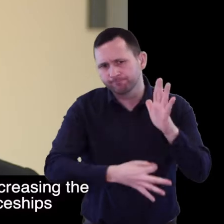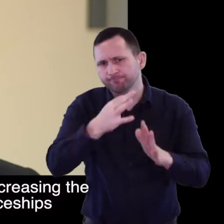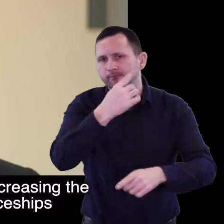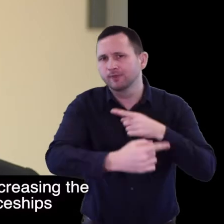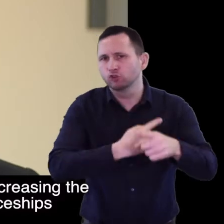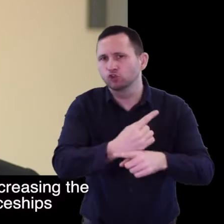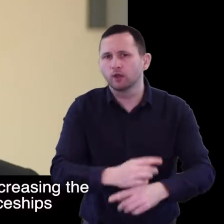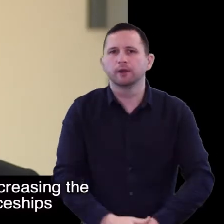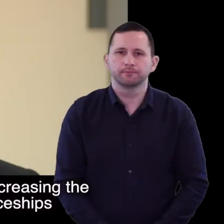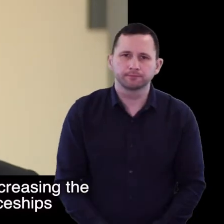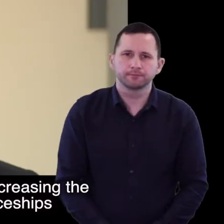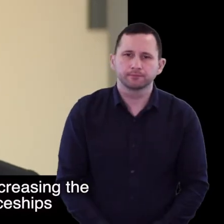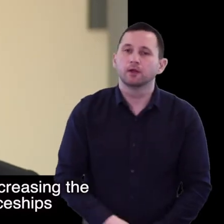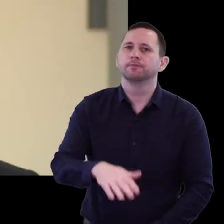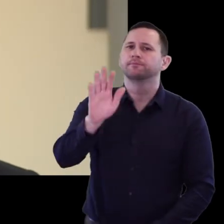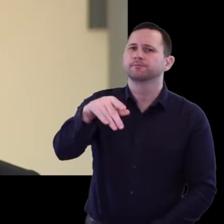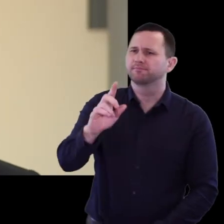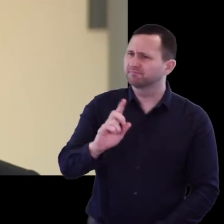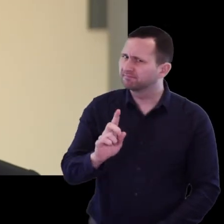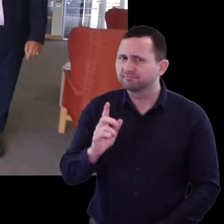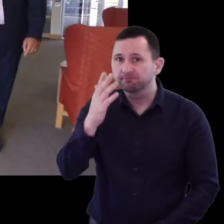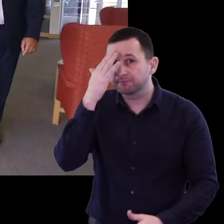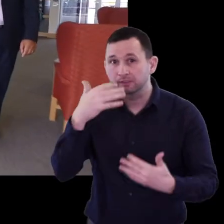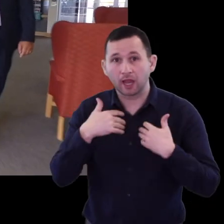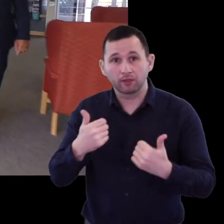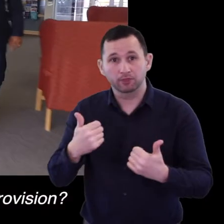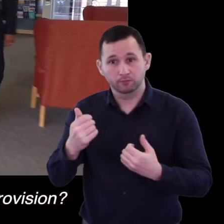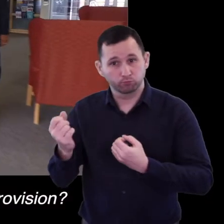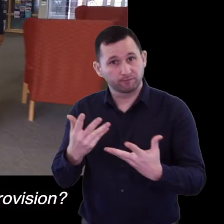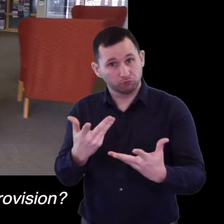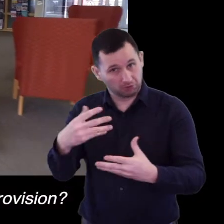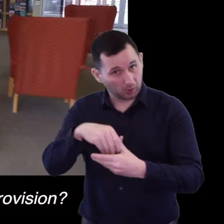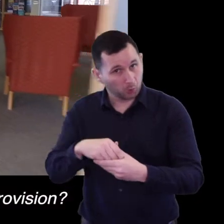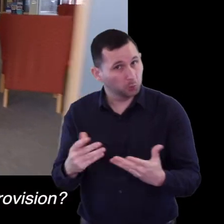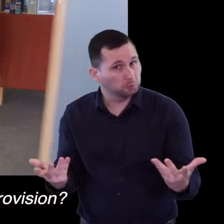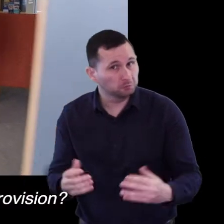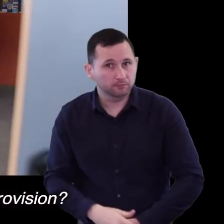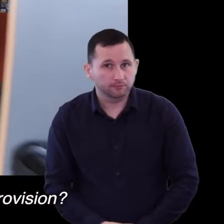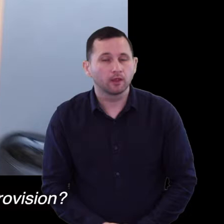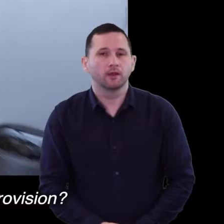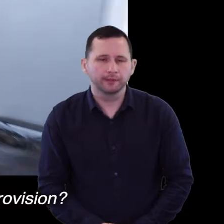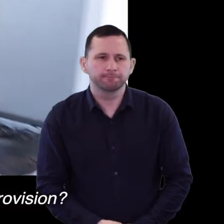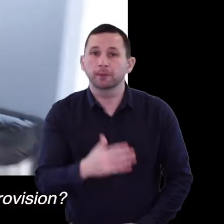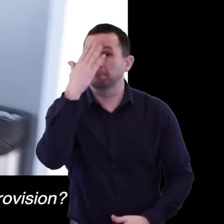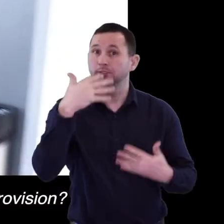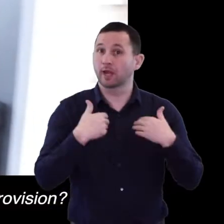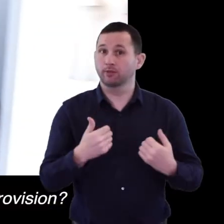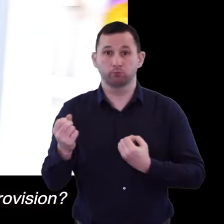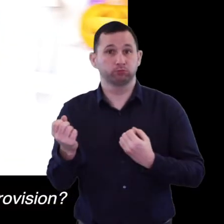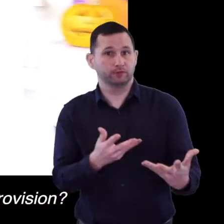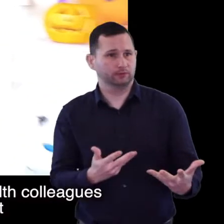of people with disabilities within apprenticeships and that's a focus for next year for us. Does it include mental health provision?